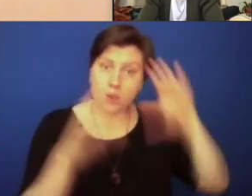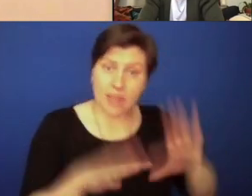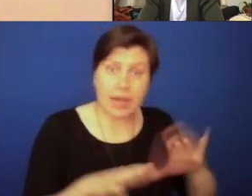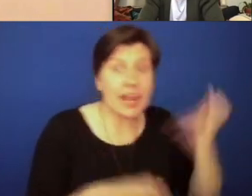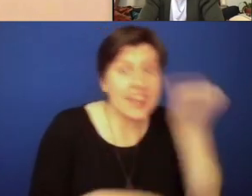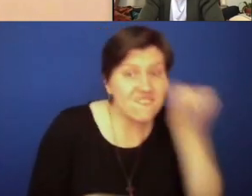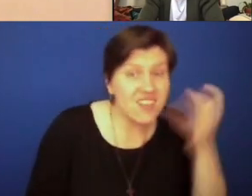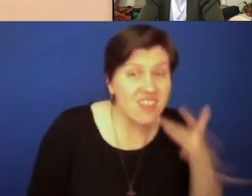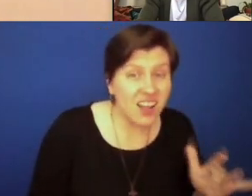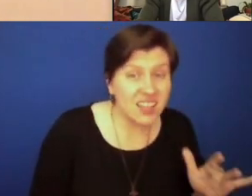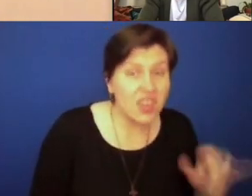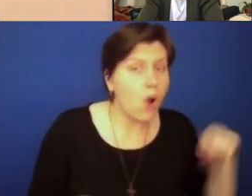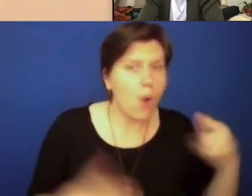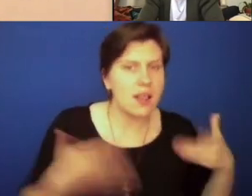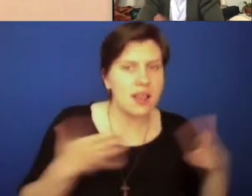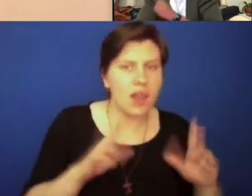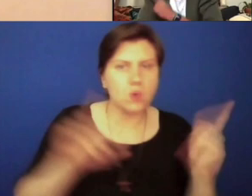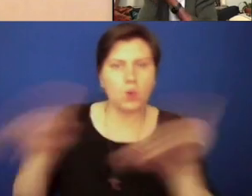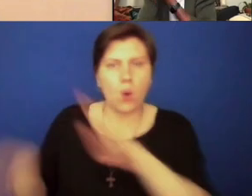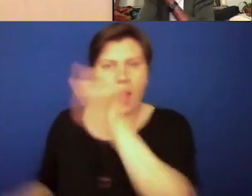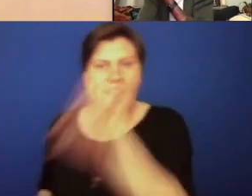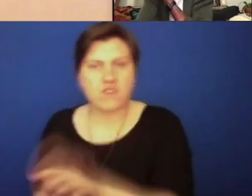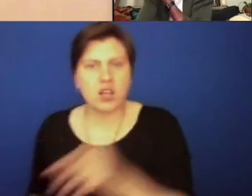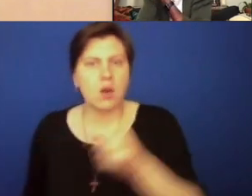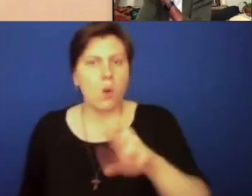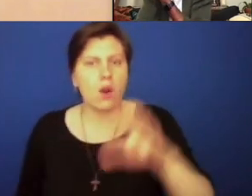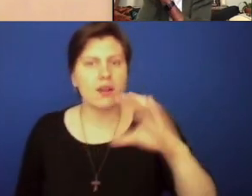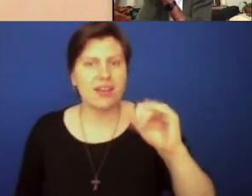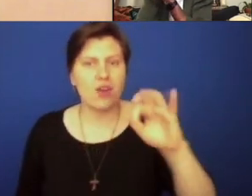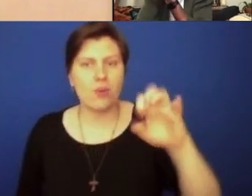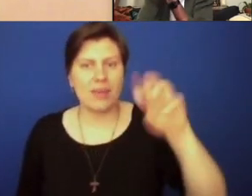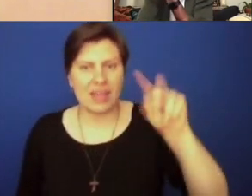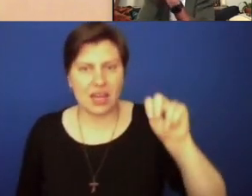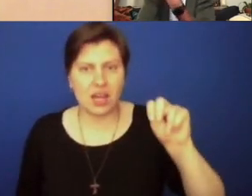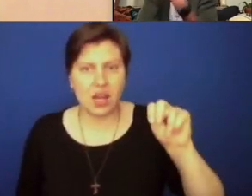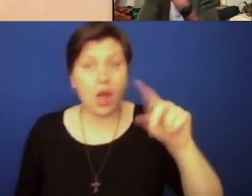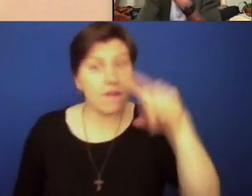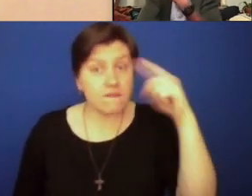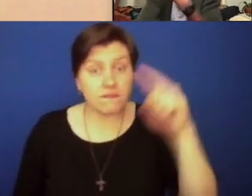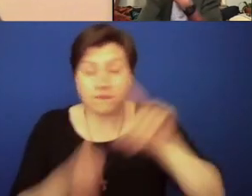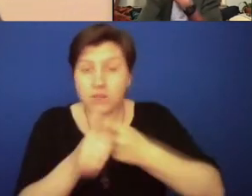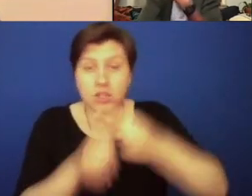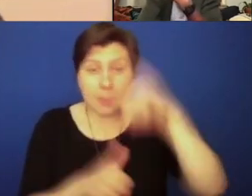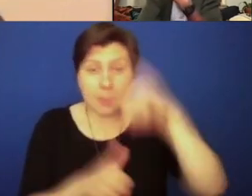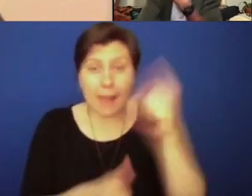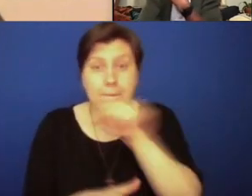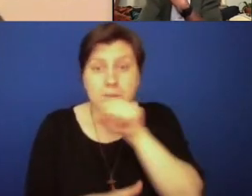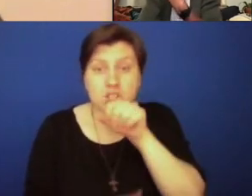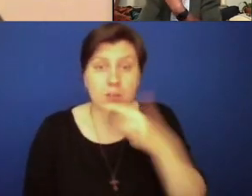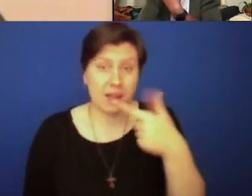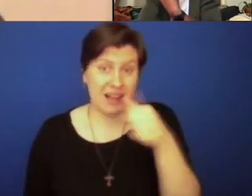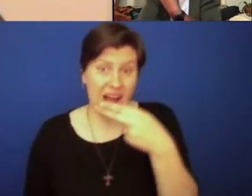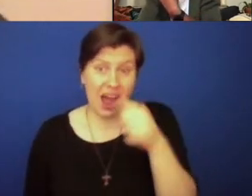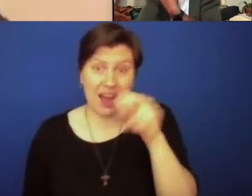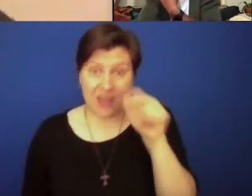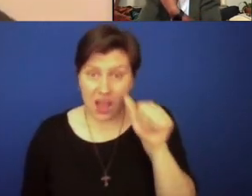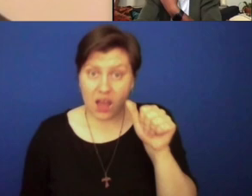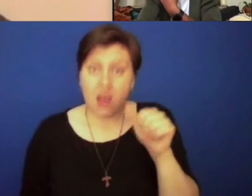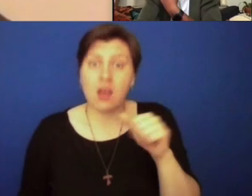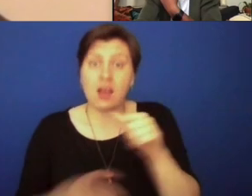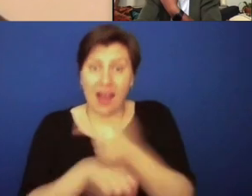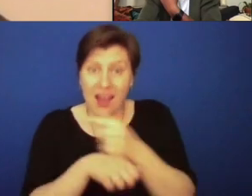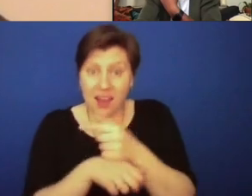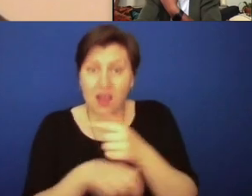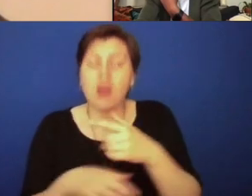only allowed to go to Africa or to go to the Caribbean. In fact, the first Black bishop of Ghana is an African-American man who was a